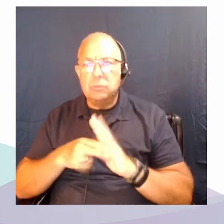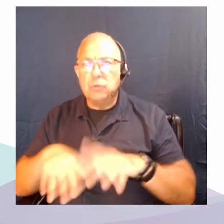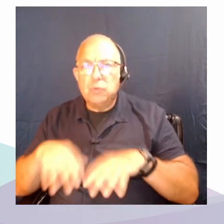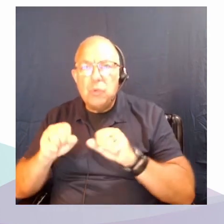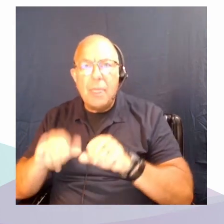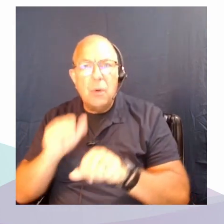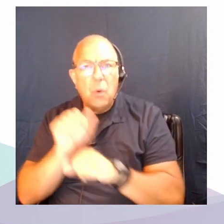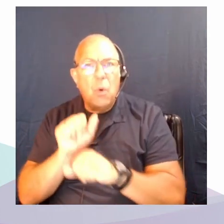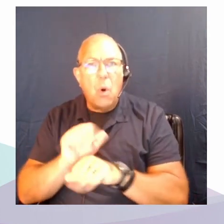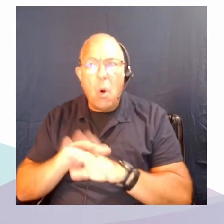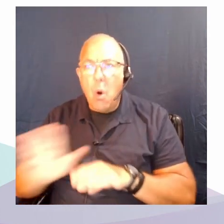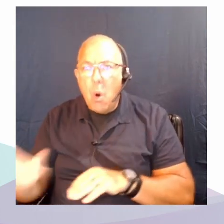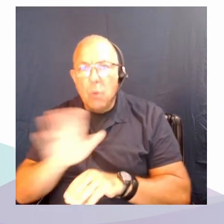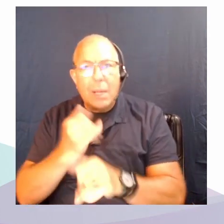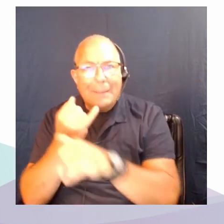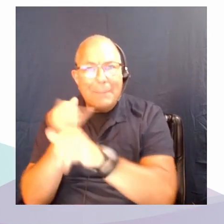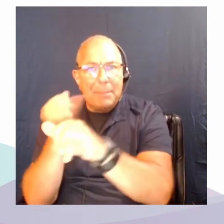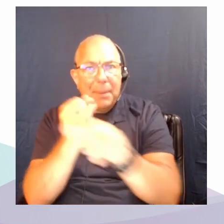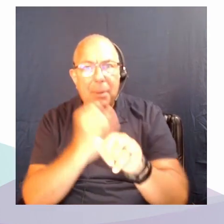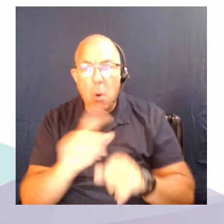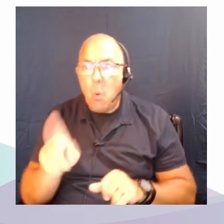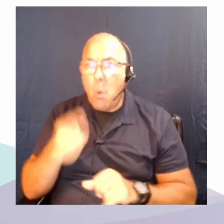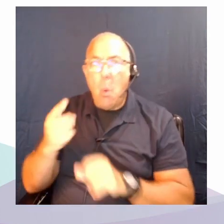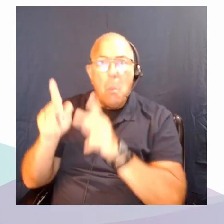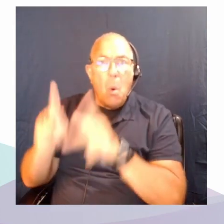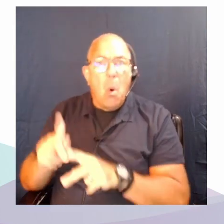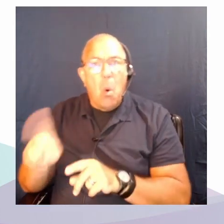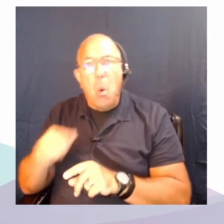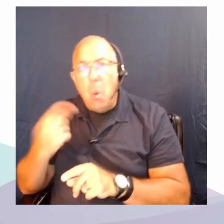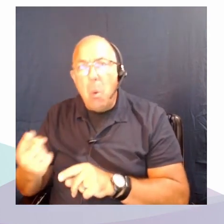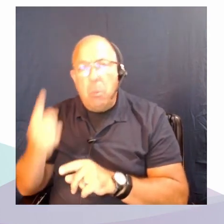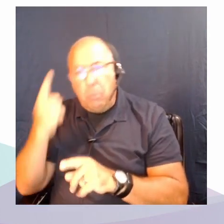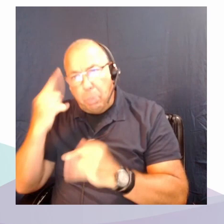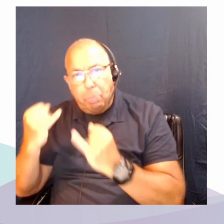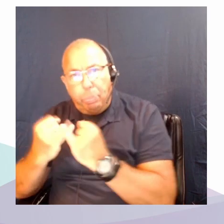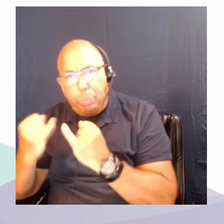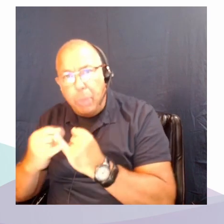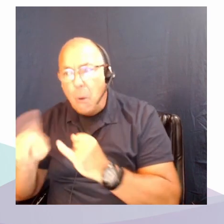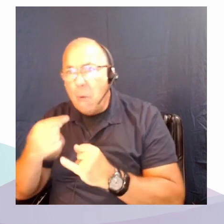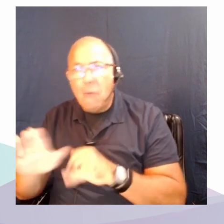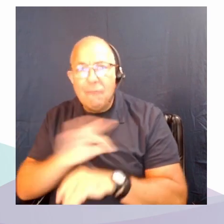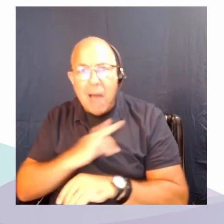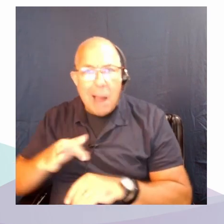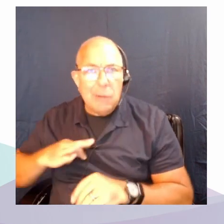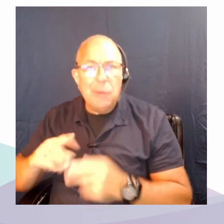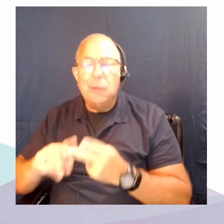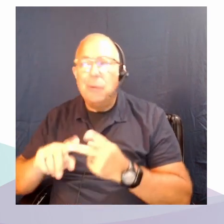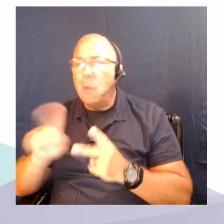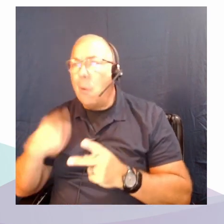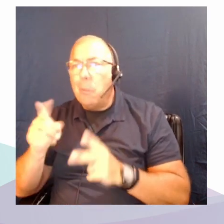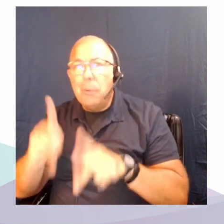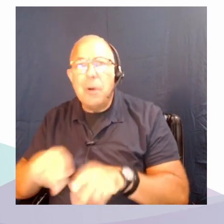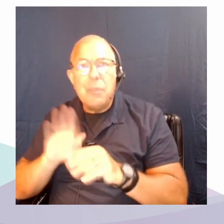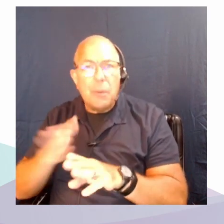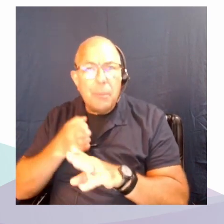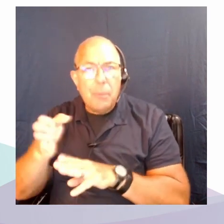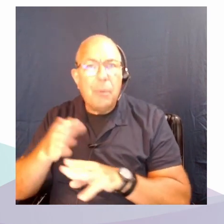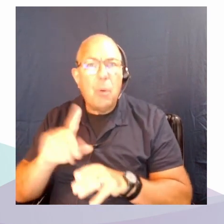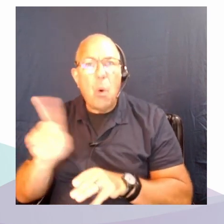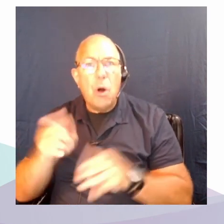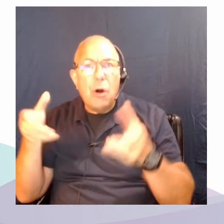the only person in their department, the only person in their faculty, the only person in their discipline at the conferences they were going to.